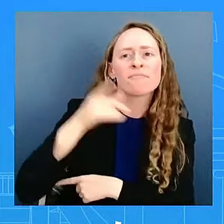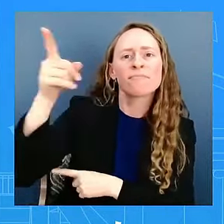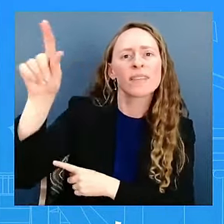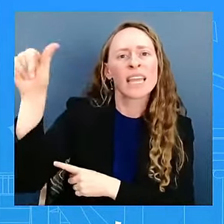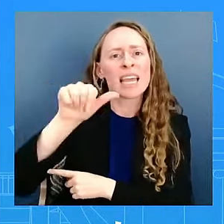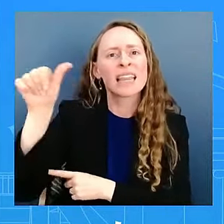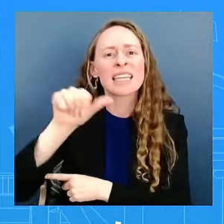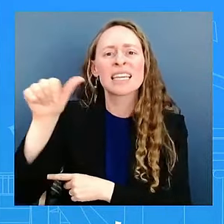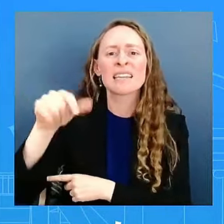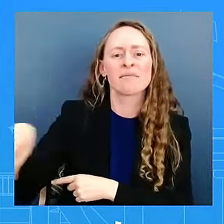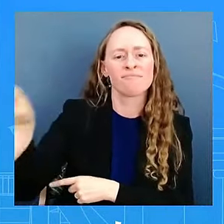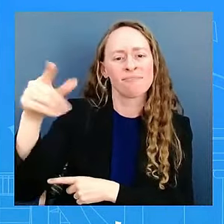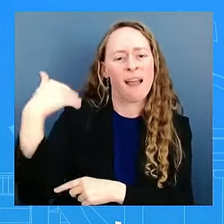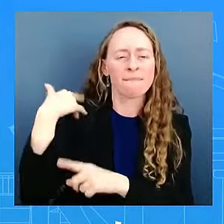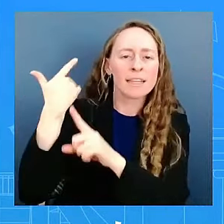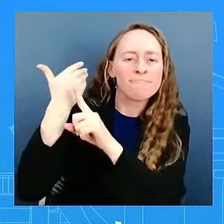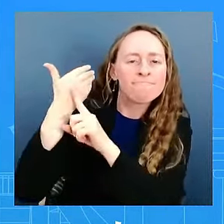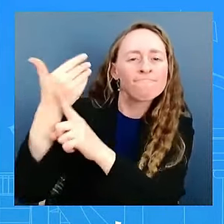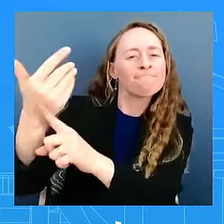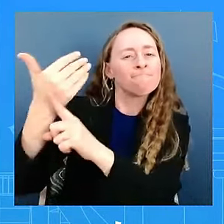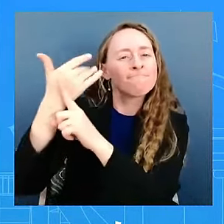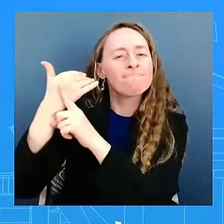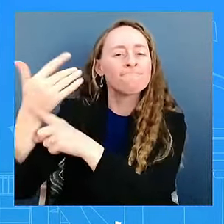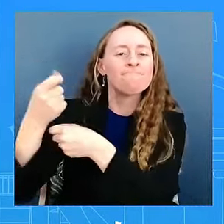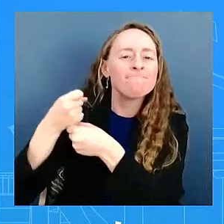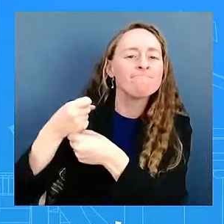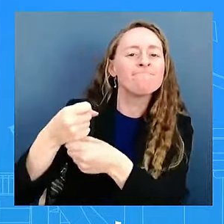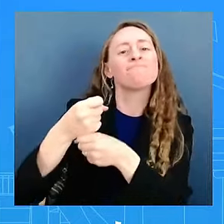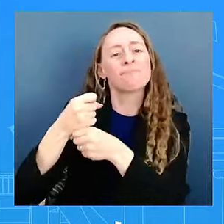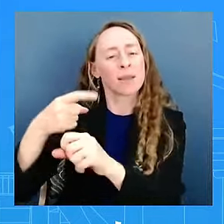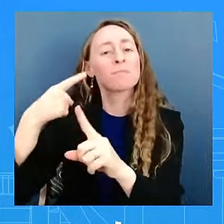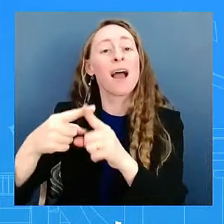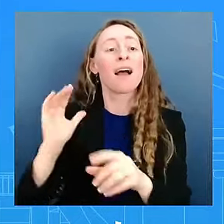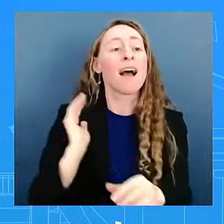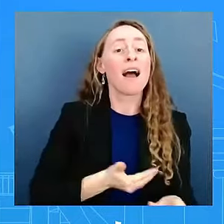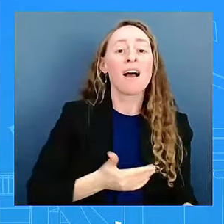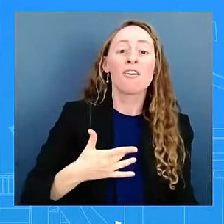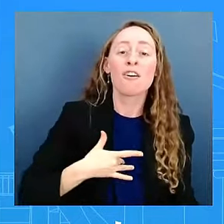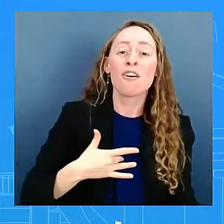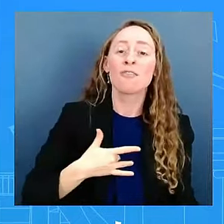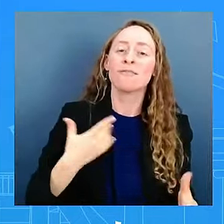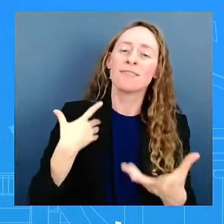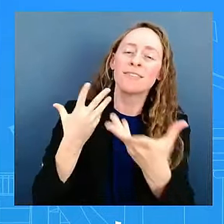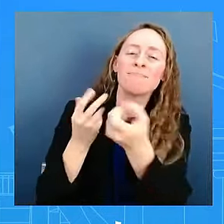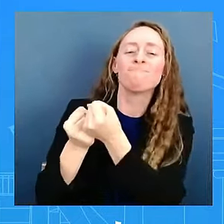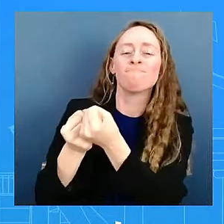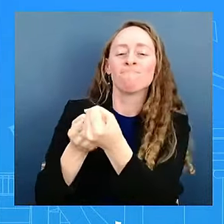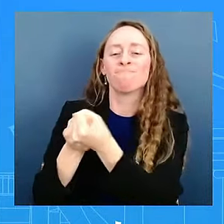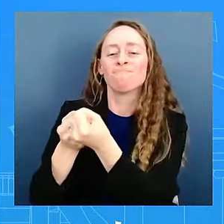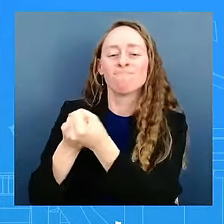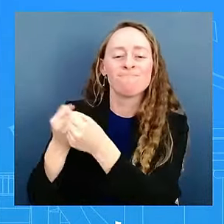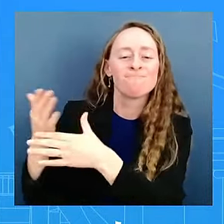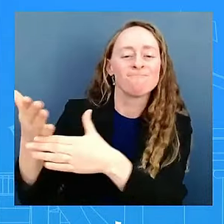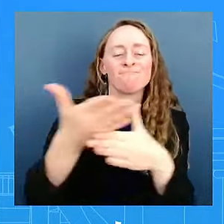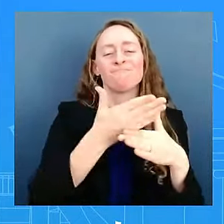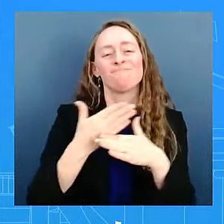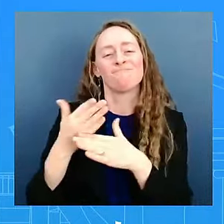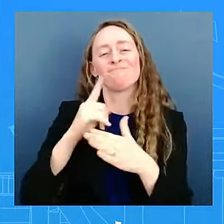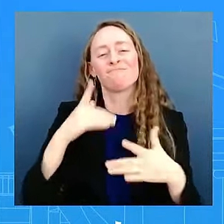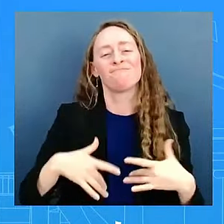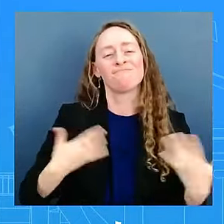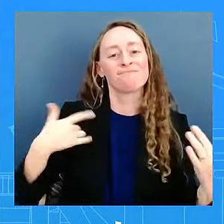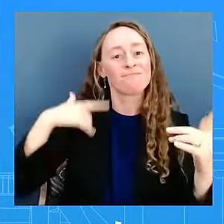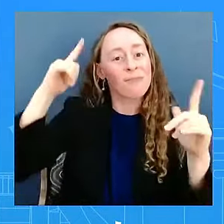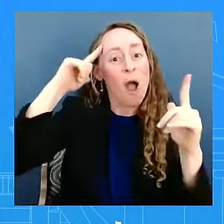hopes with them too. So we wish the team, all the team of, the Team USA, all of them, good luck. As they